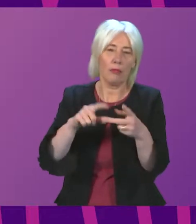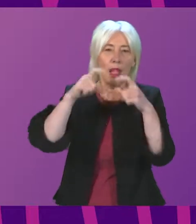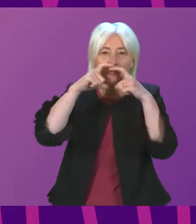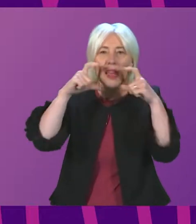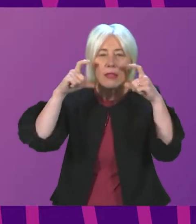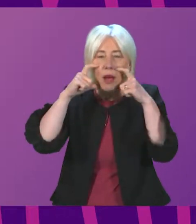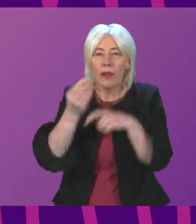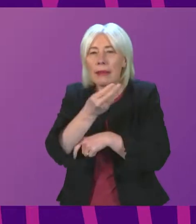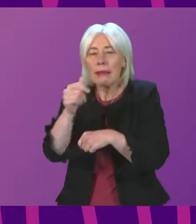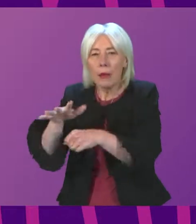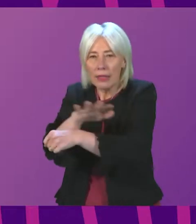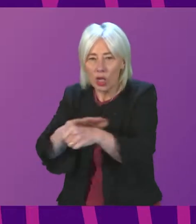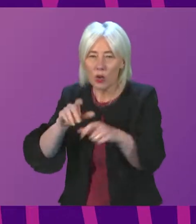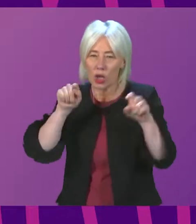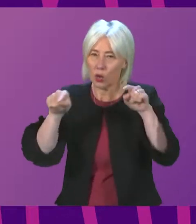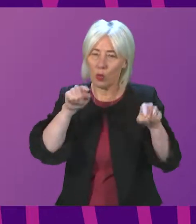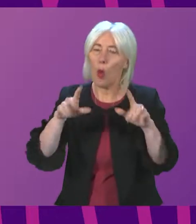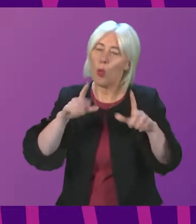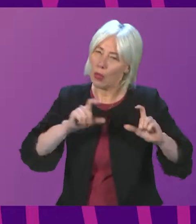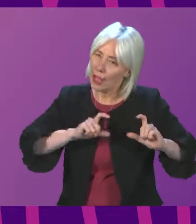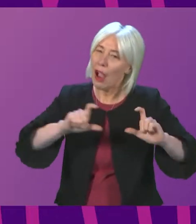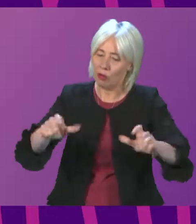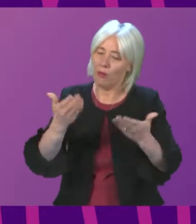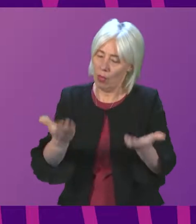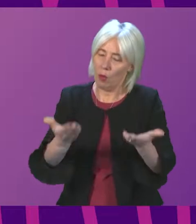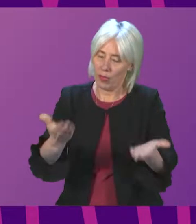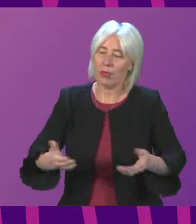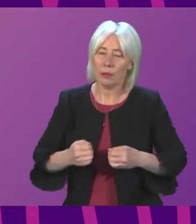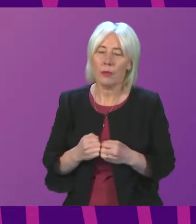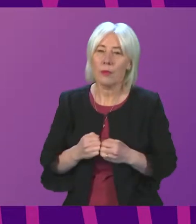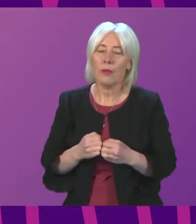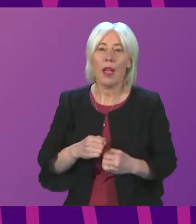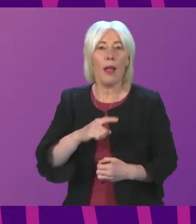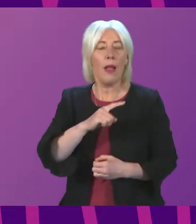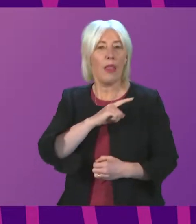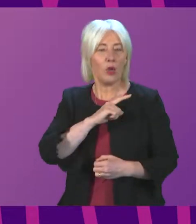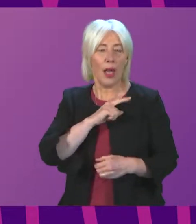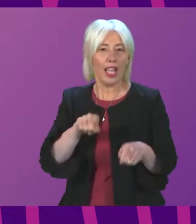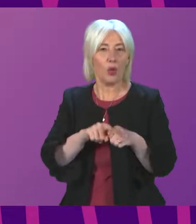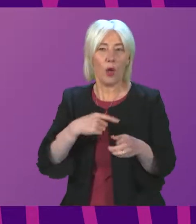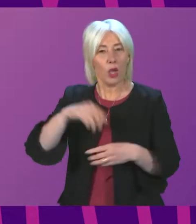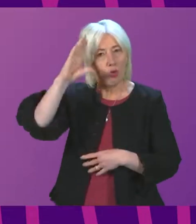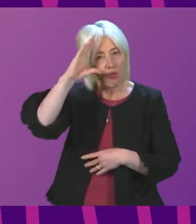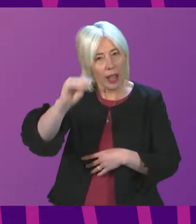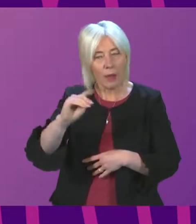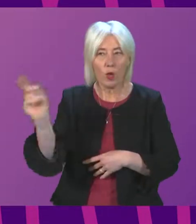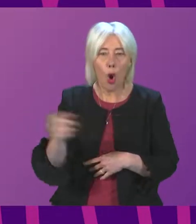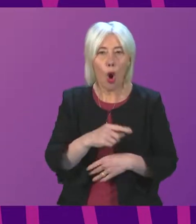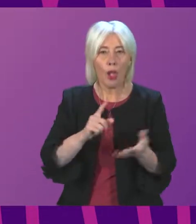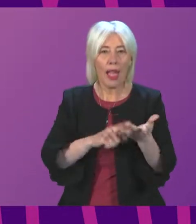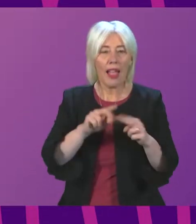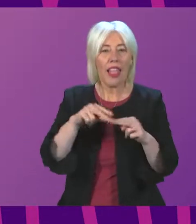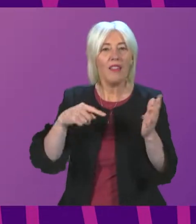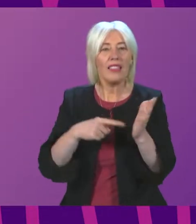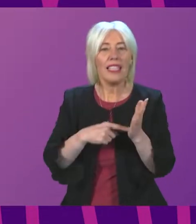coverings in certain settings will remain in force for now. And it is also why we continue to recommend that we all take lateral flow tests